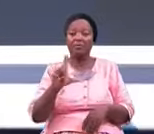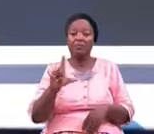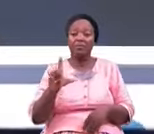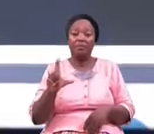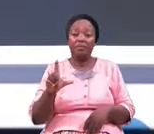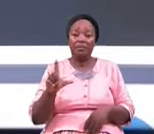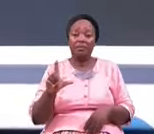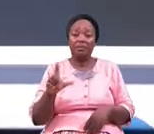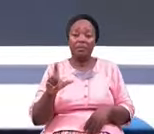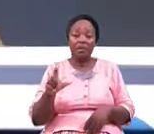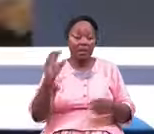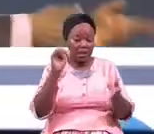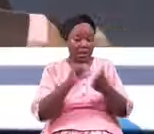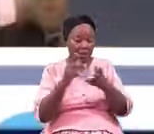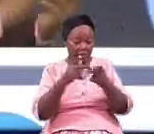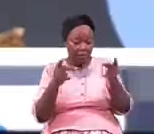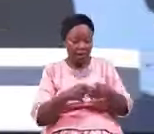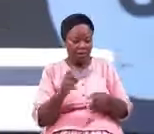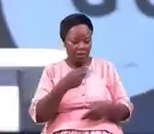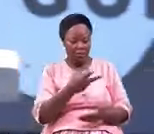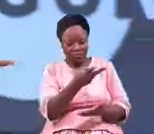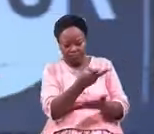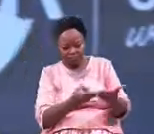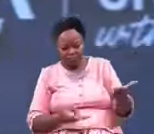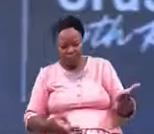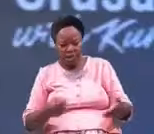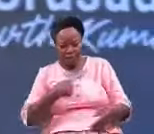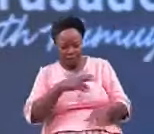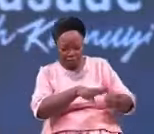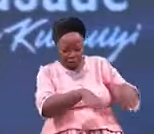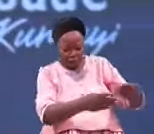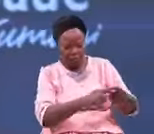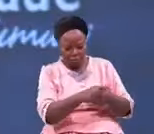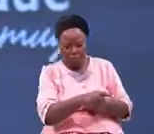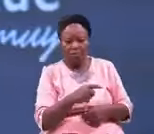the place where you lie i will give it unto you